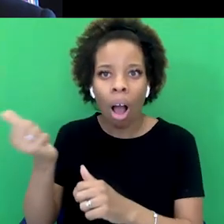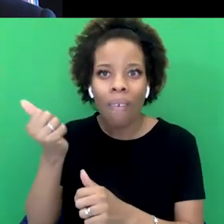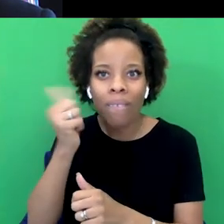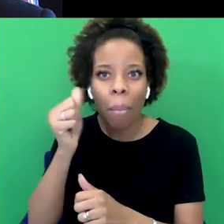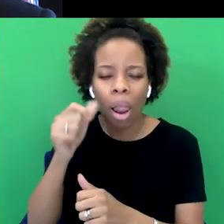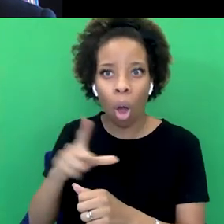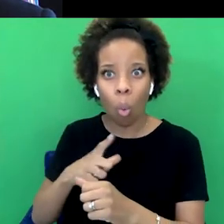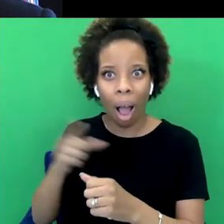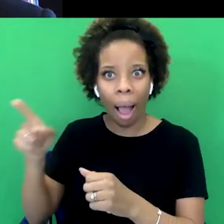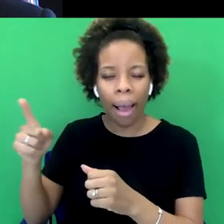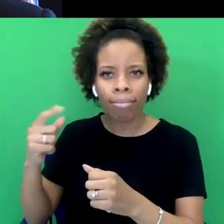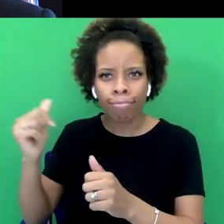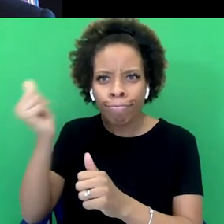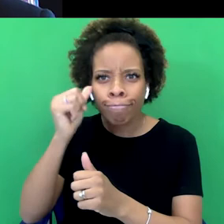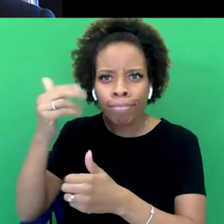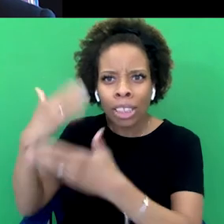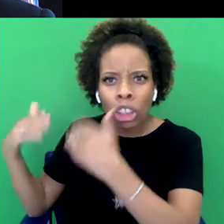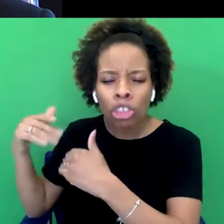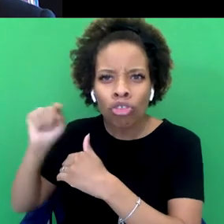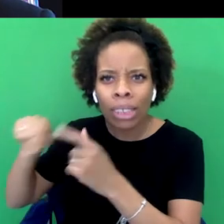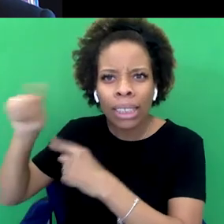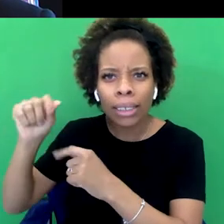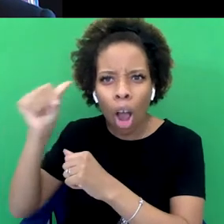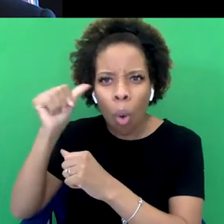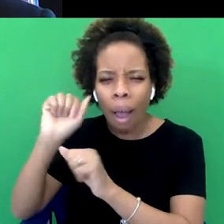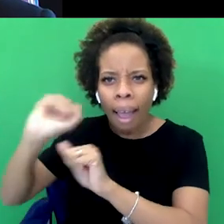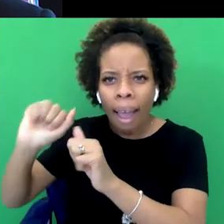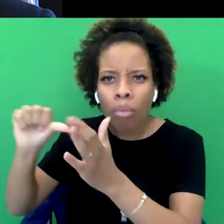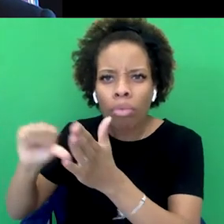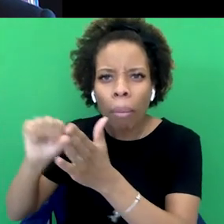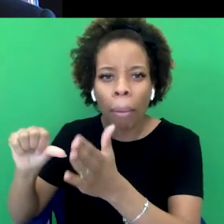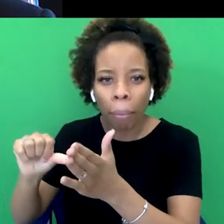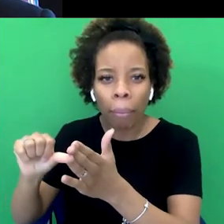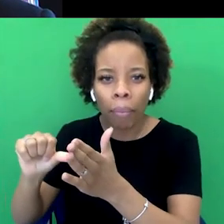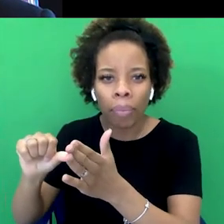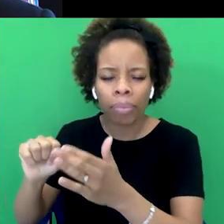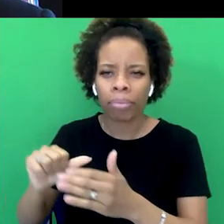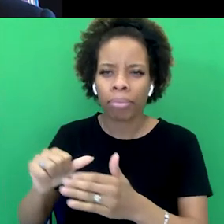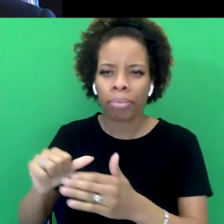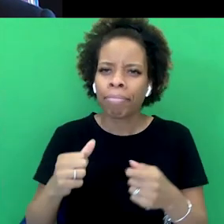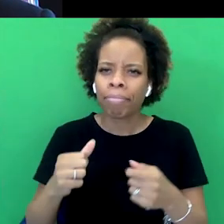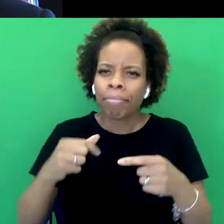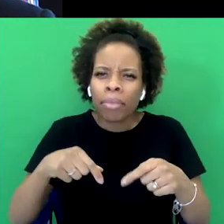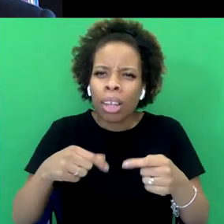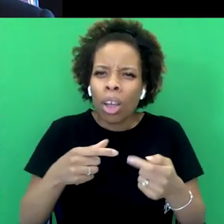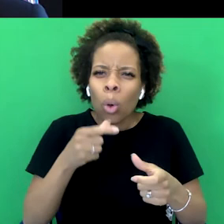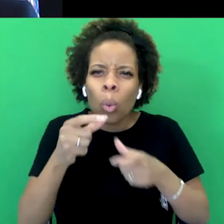empire was outsourced, it was a way, the kind of the language and the